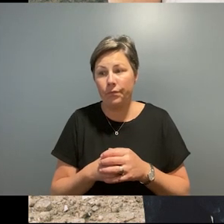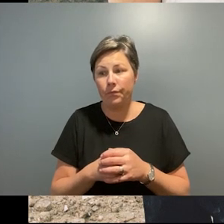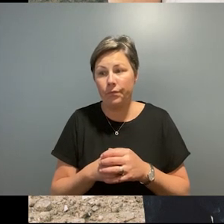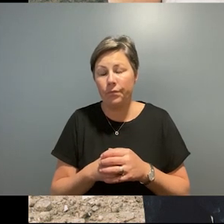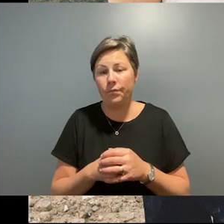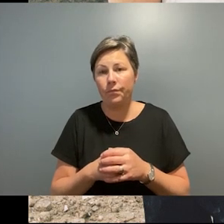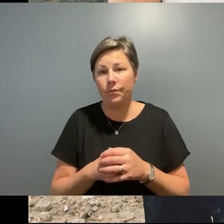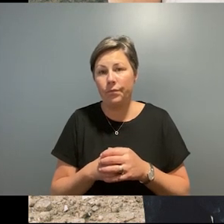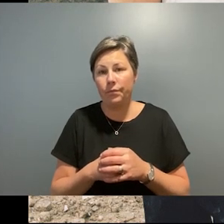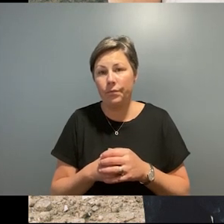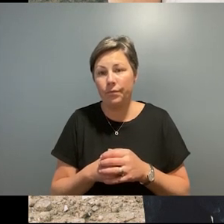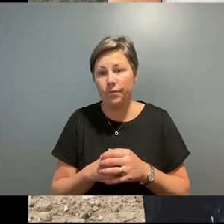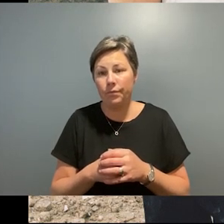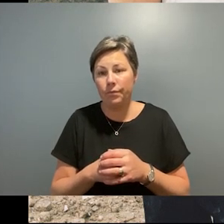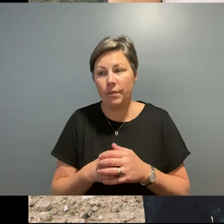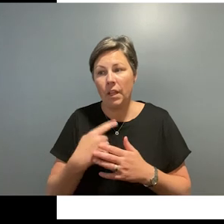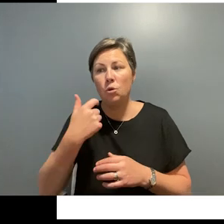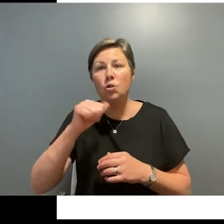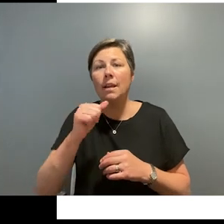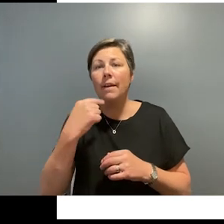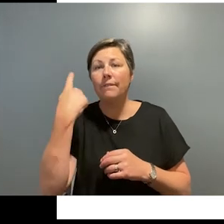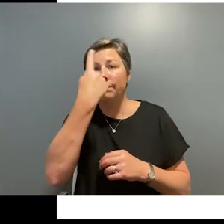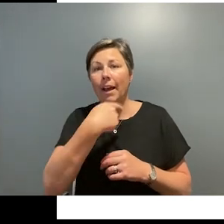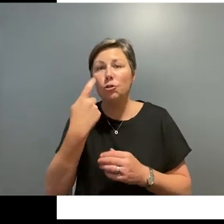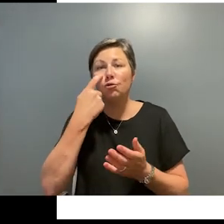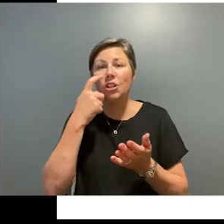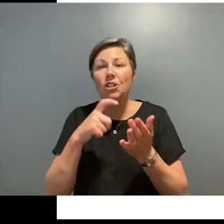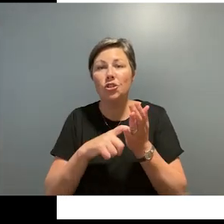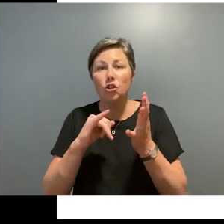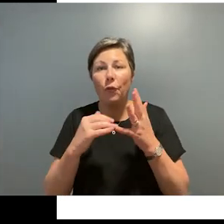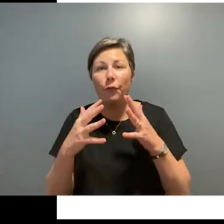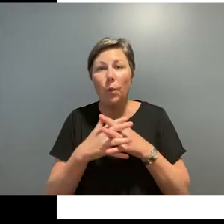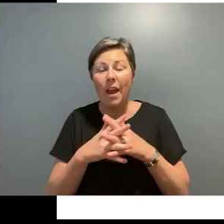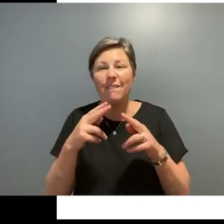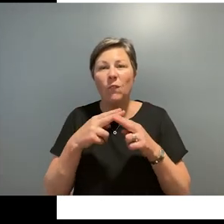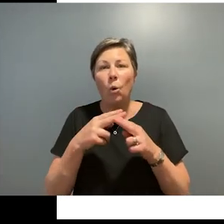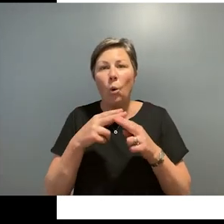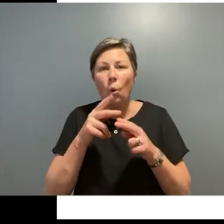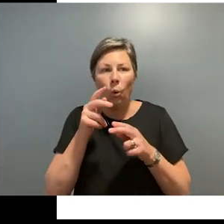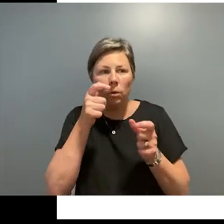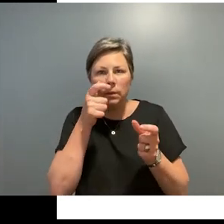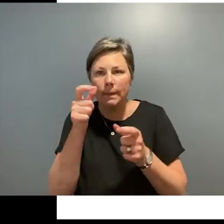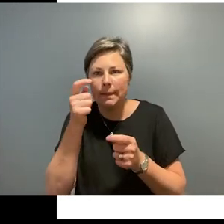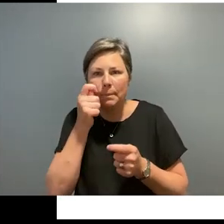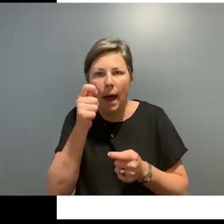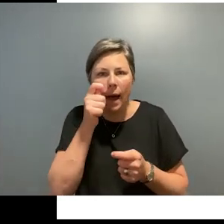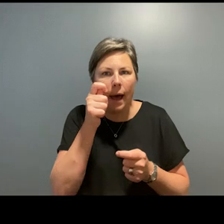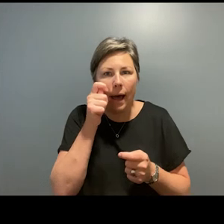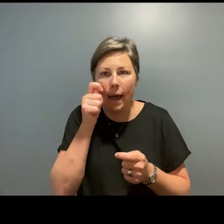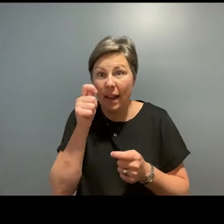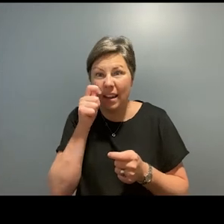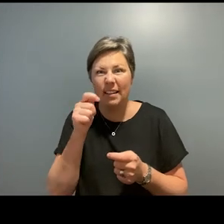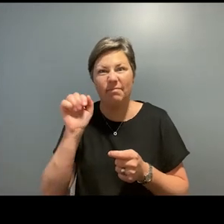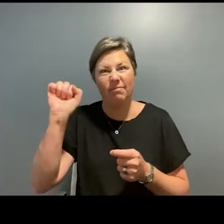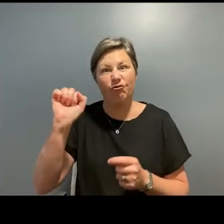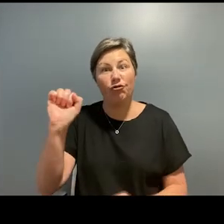is a bone a powerful work constructed using facial recognition software developed for surveillance in moscow you'll also see new work by